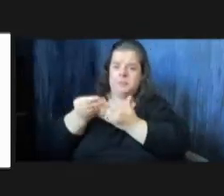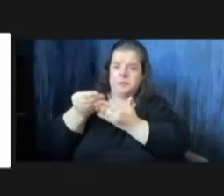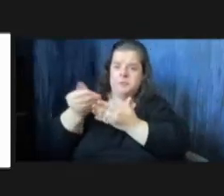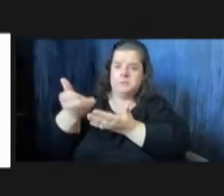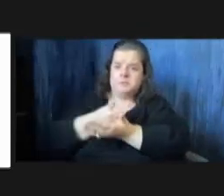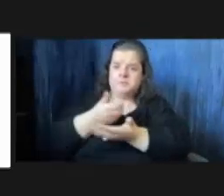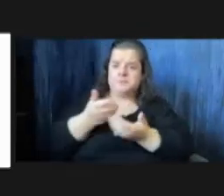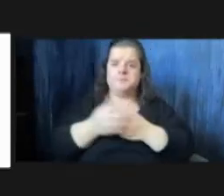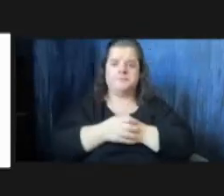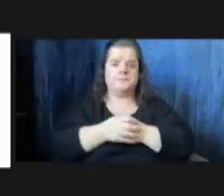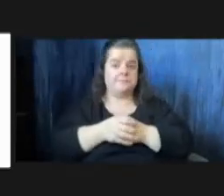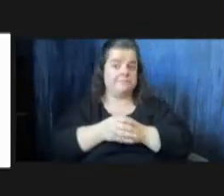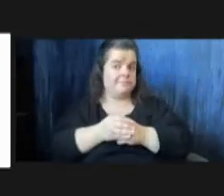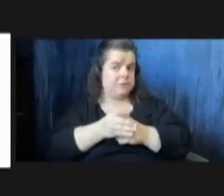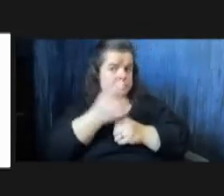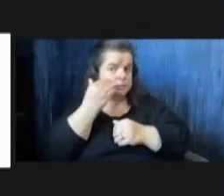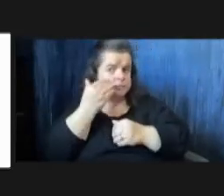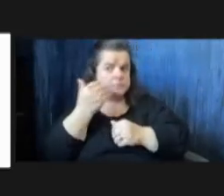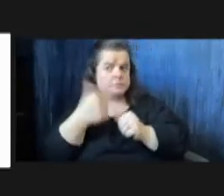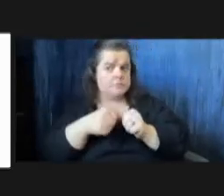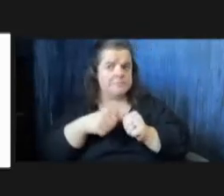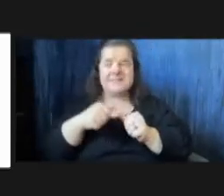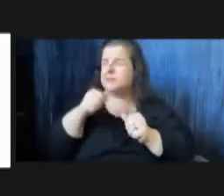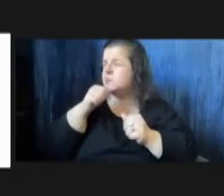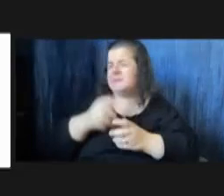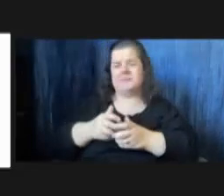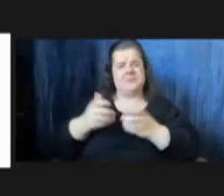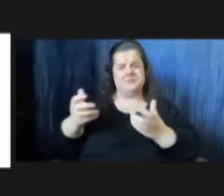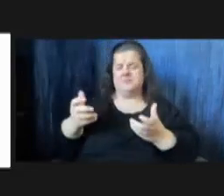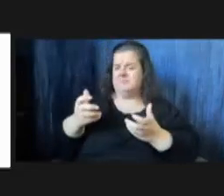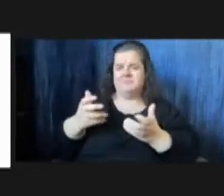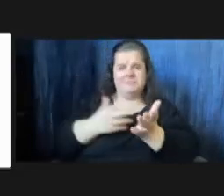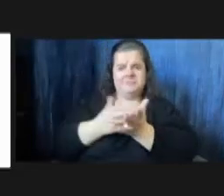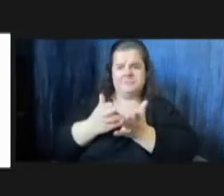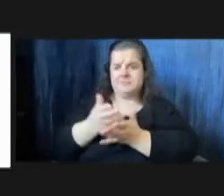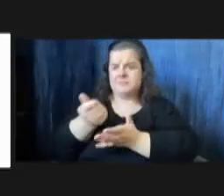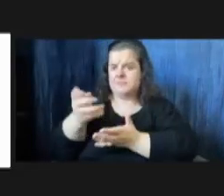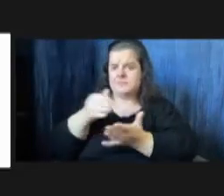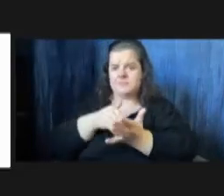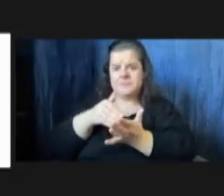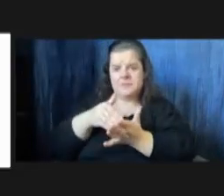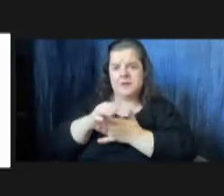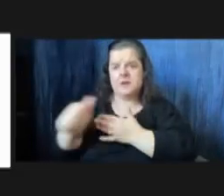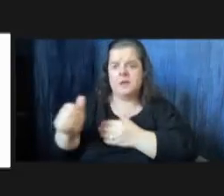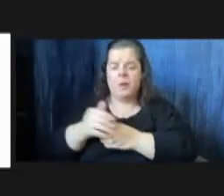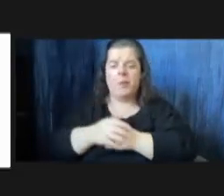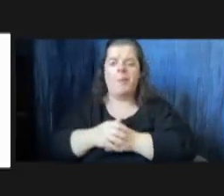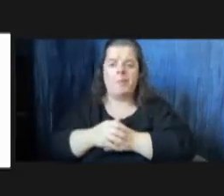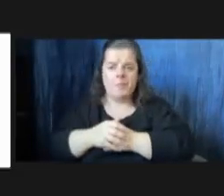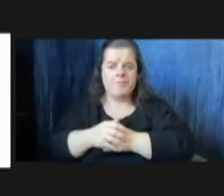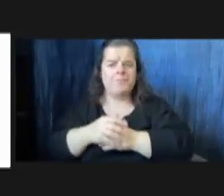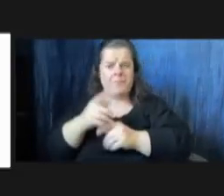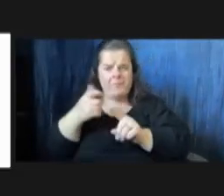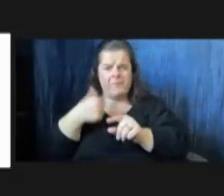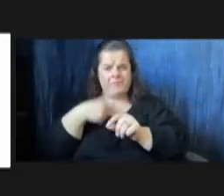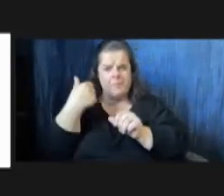or my time it wasn't that much it was only honestly only a few million dollars from what i recall yeah